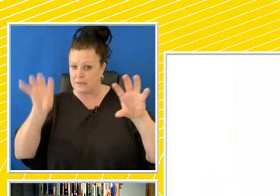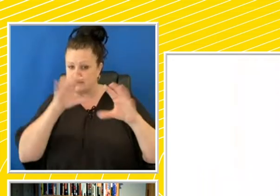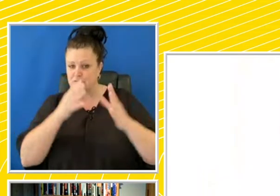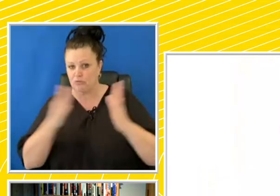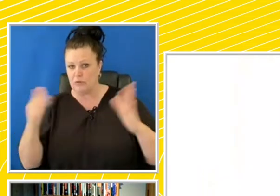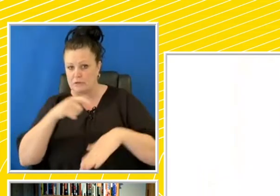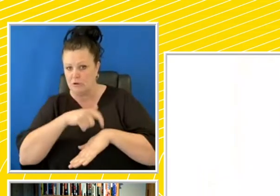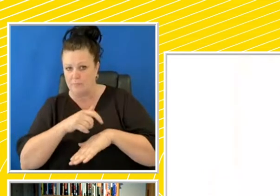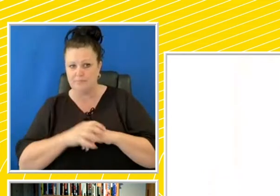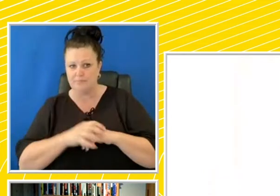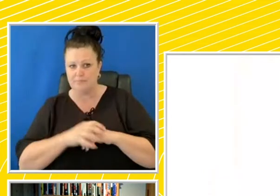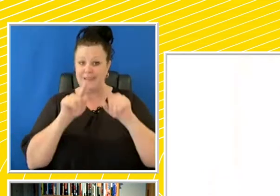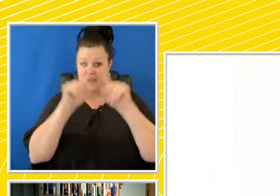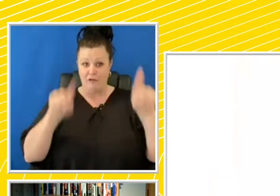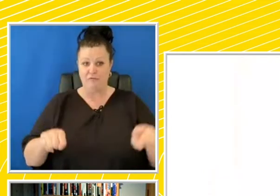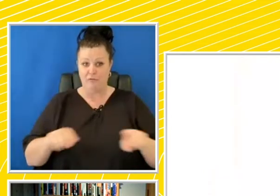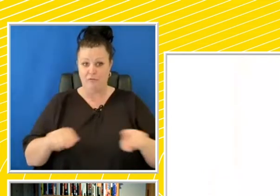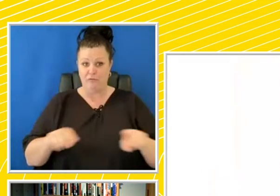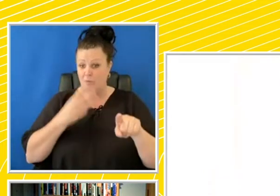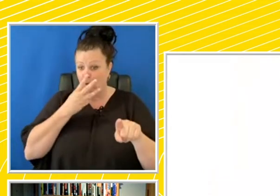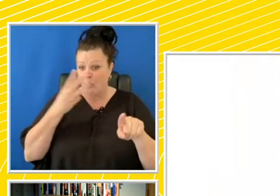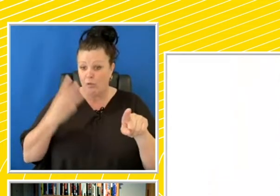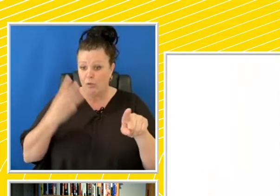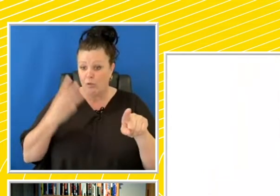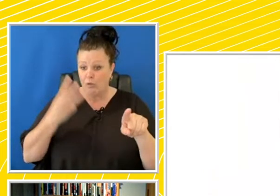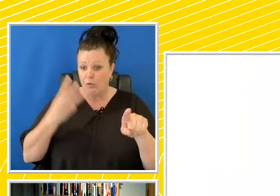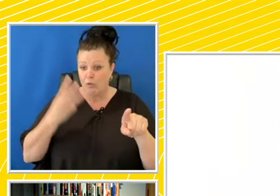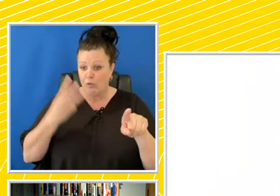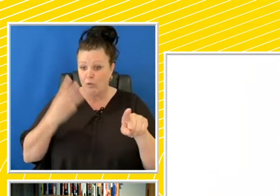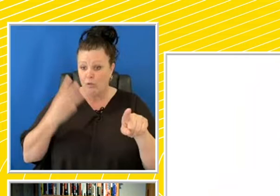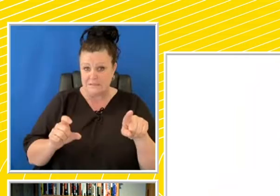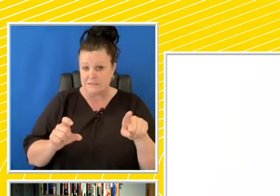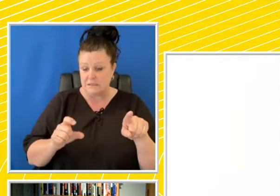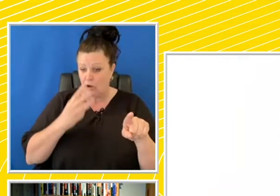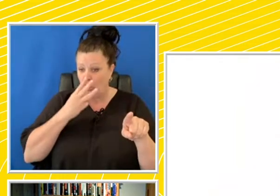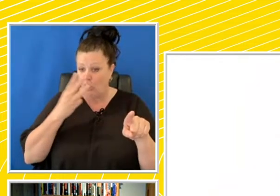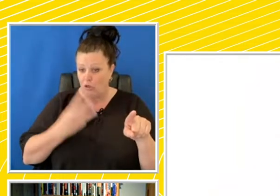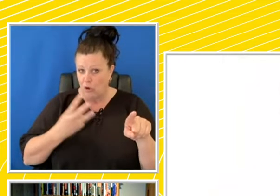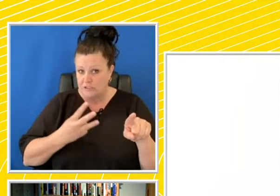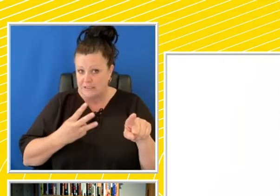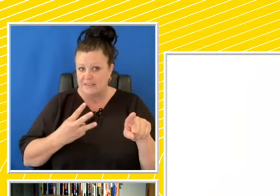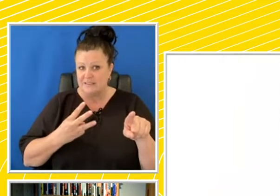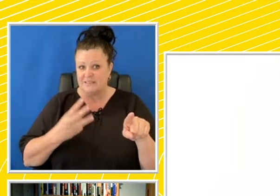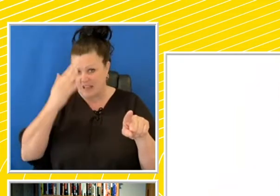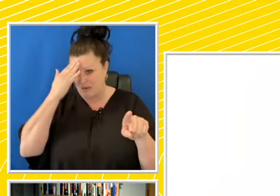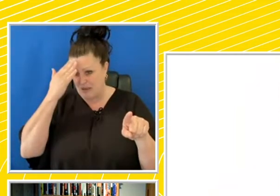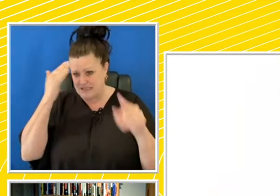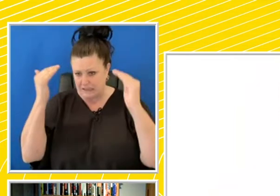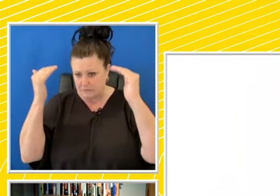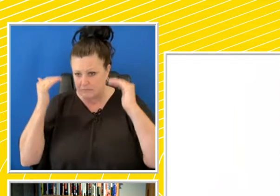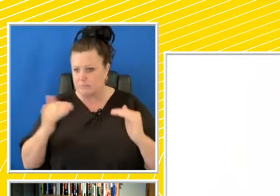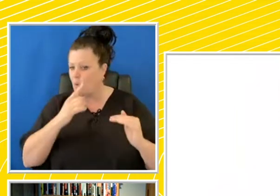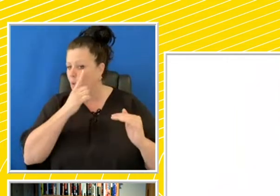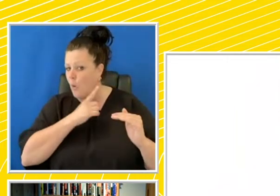This is one of the forms, 13-year-old person, clinical history, mentally deficient girl.